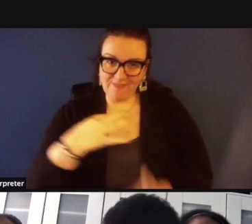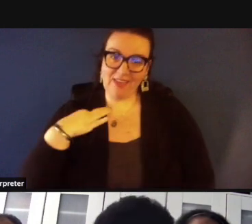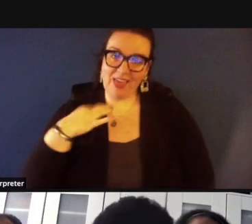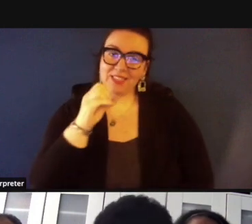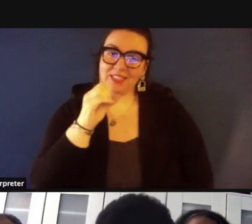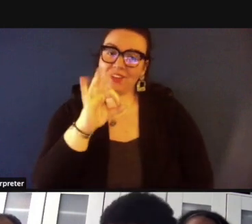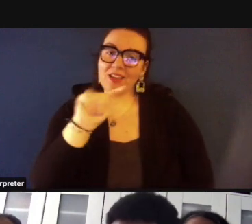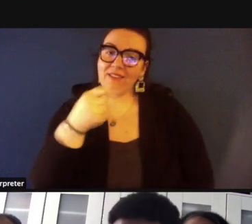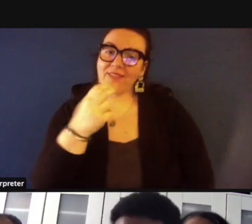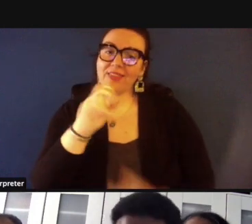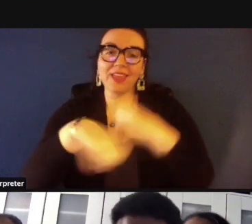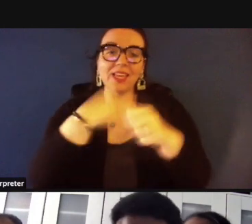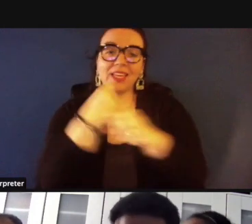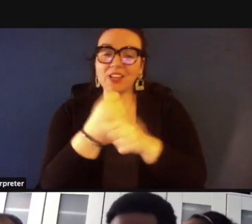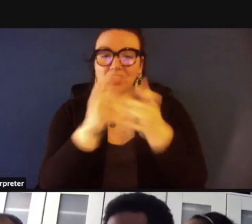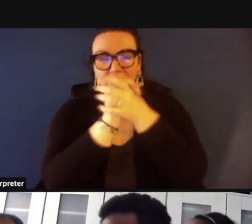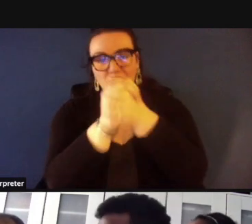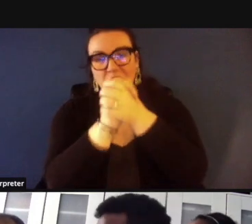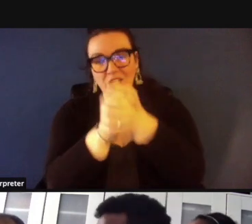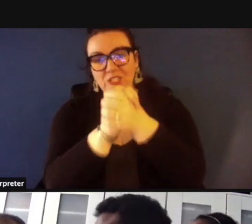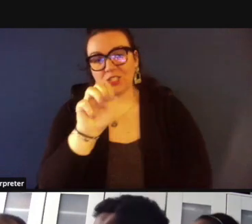year award congratulations mr king